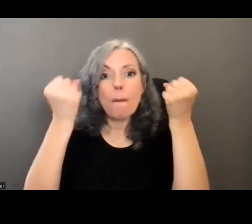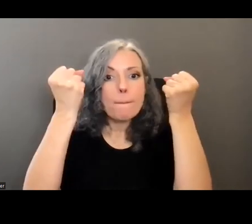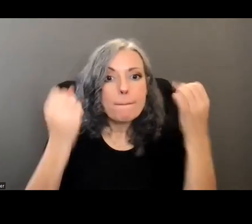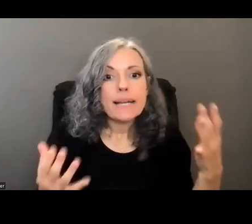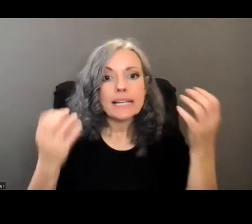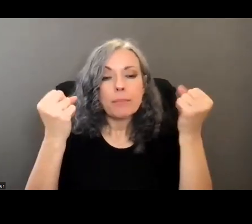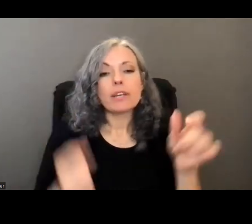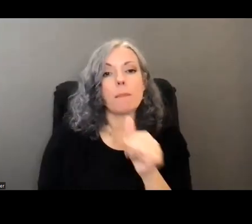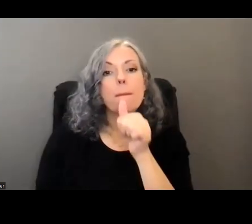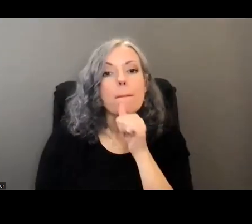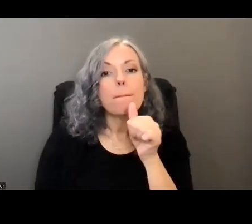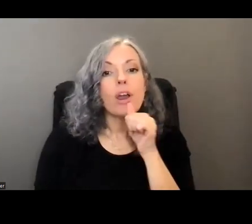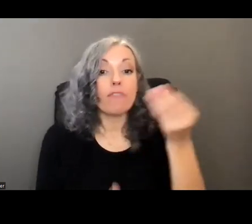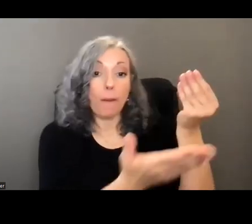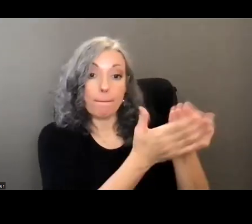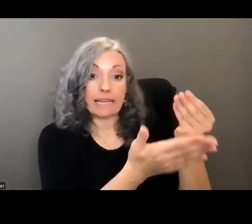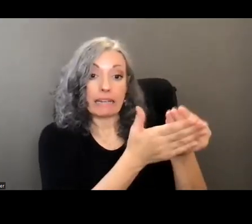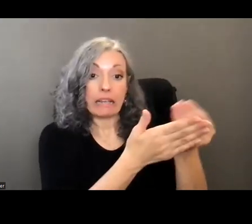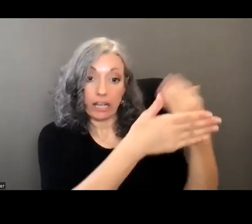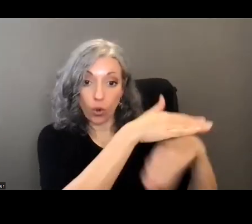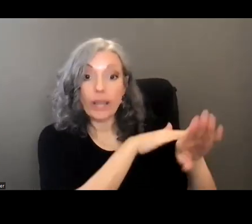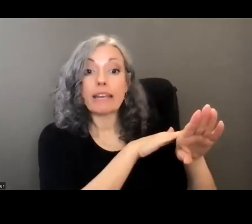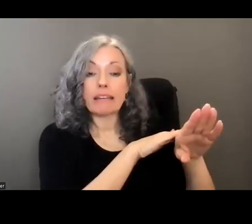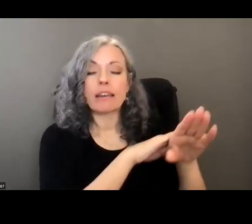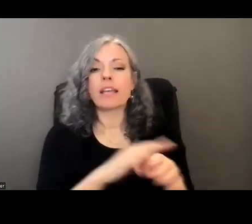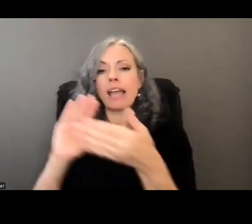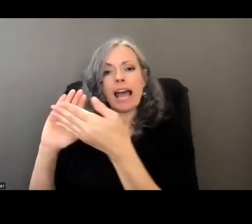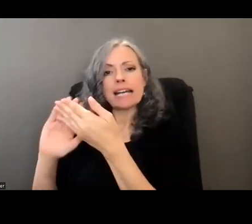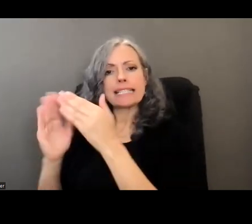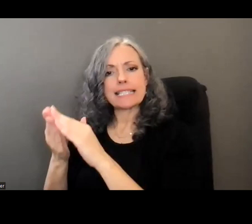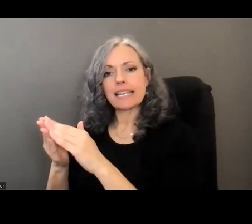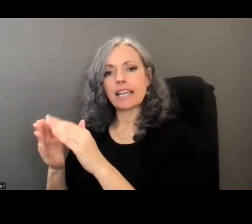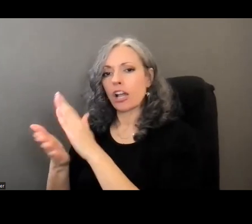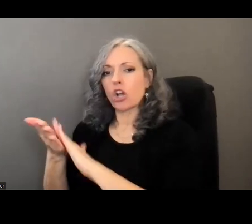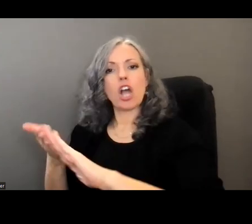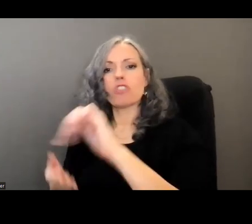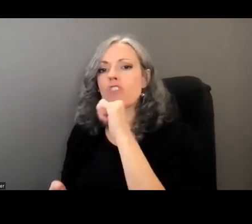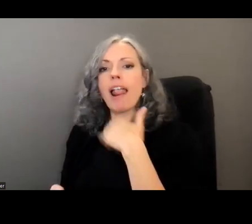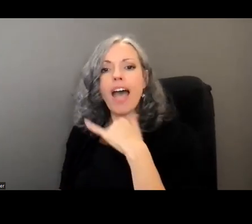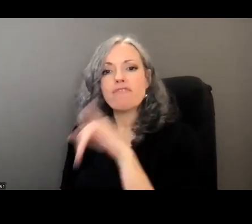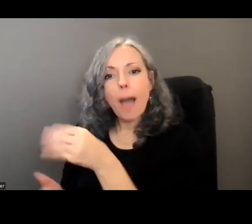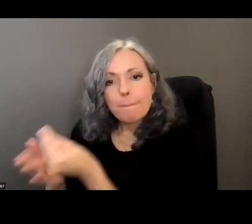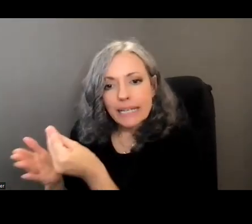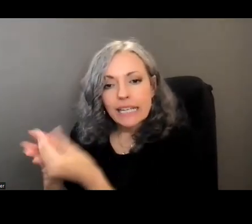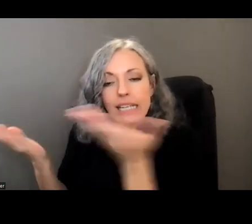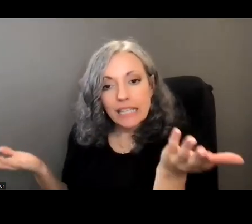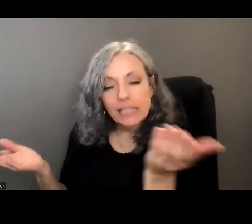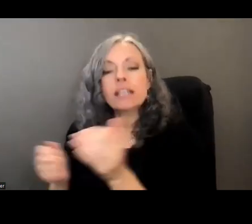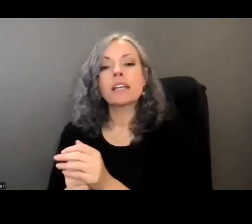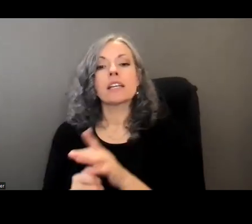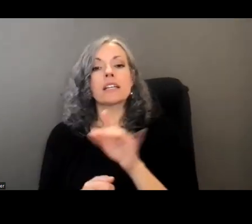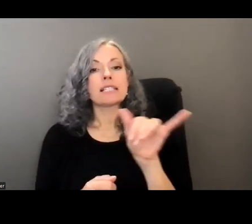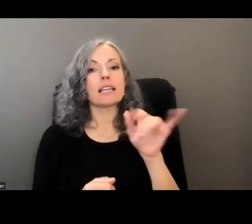private dollars coming in and a city college does not have that the same dynamic is true with